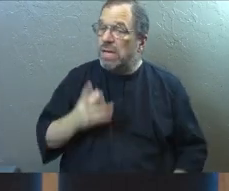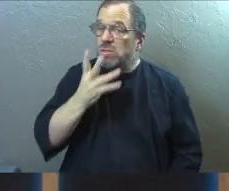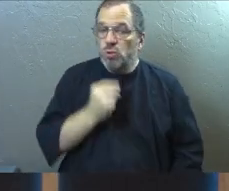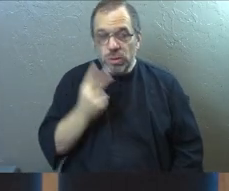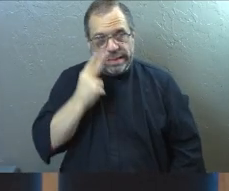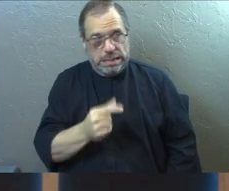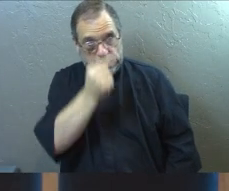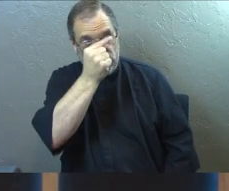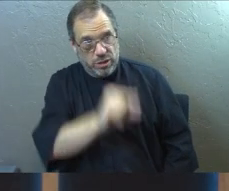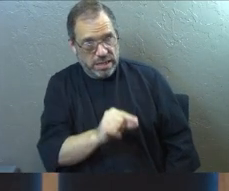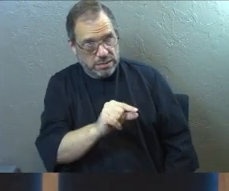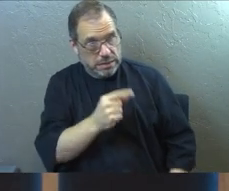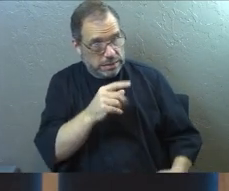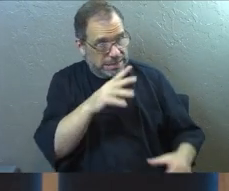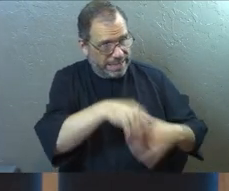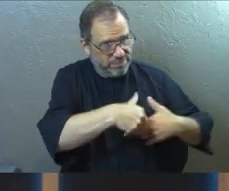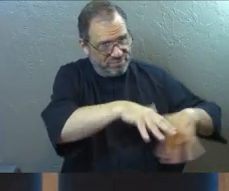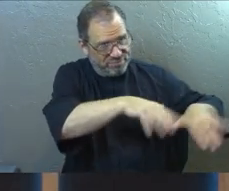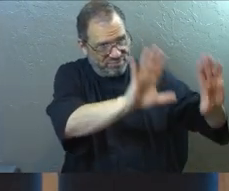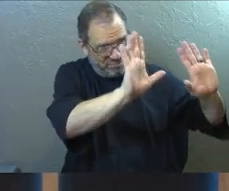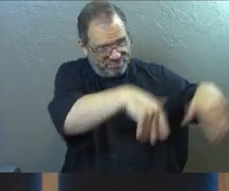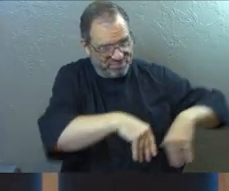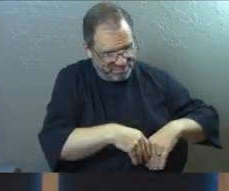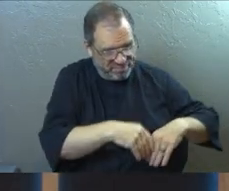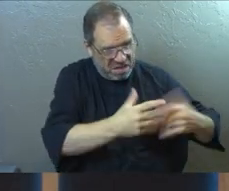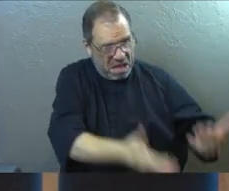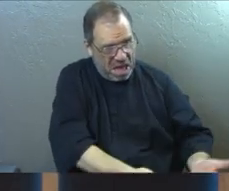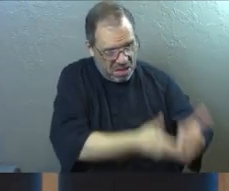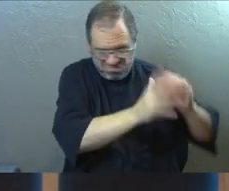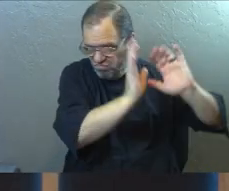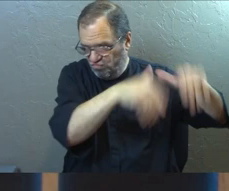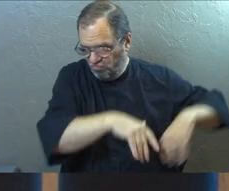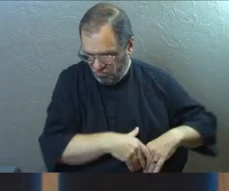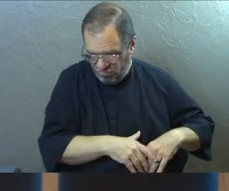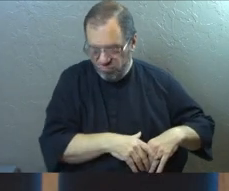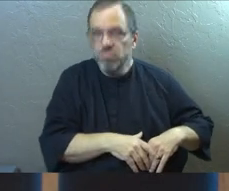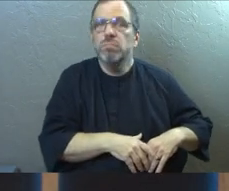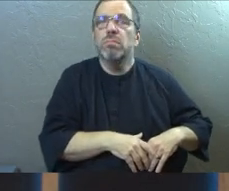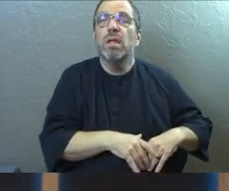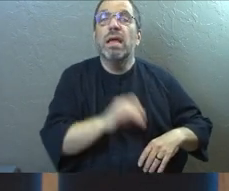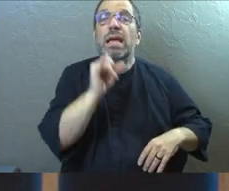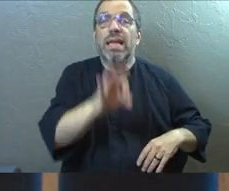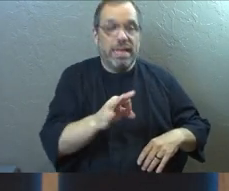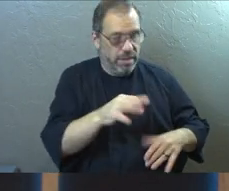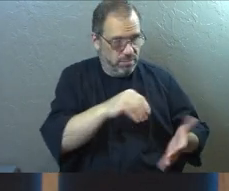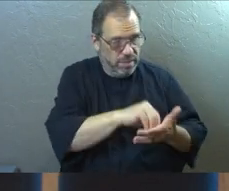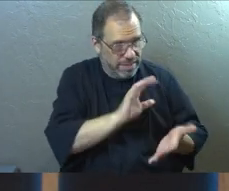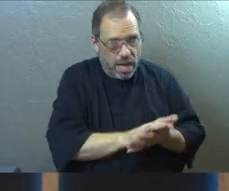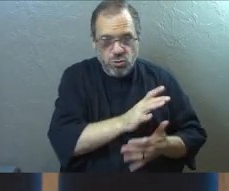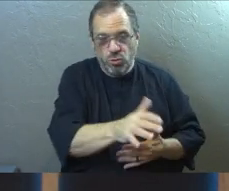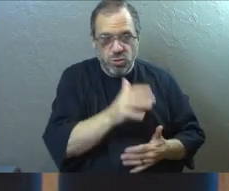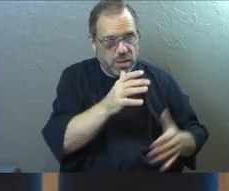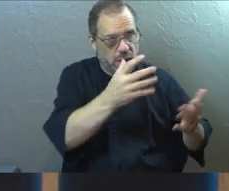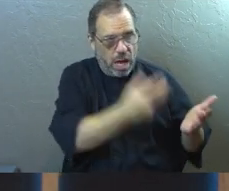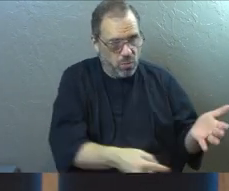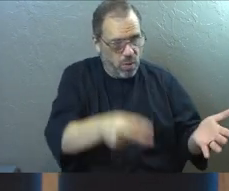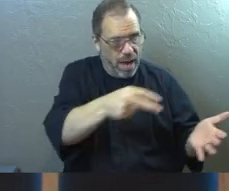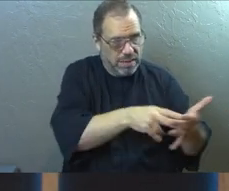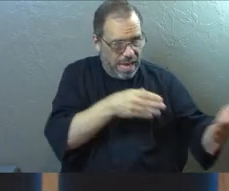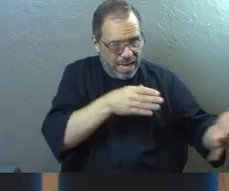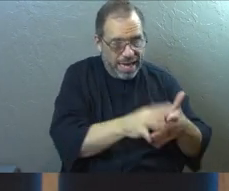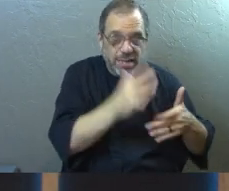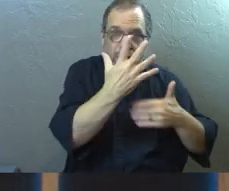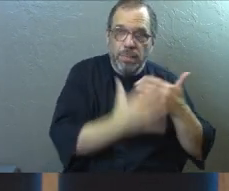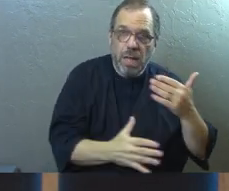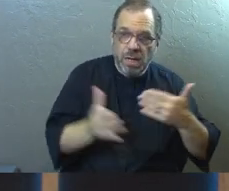a Jew sees a Gentile fallen into the sea, let him by no means lift him out. Fence. It is written, you shall not rise up against